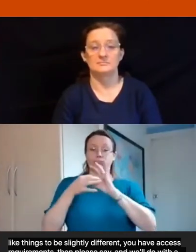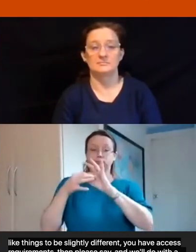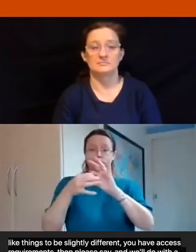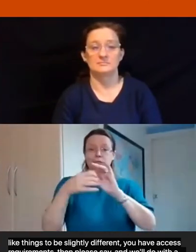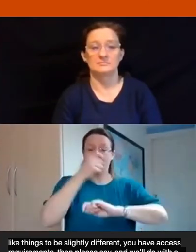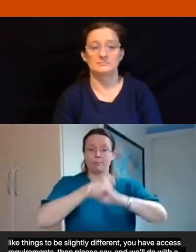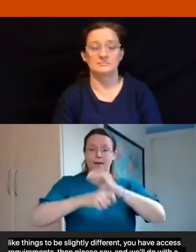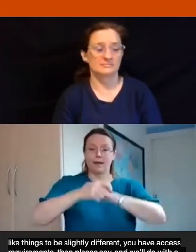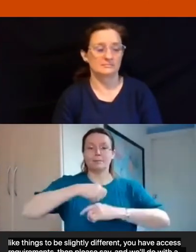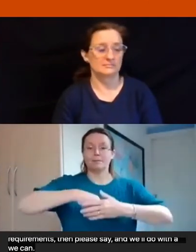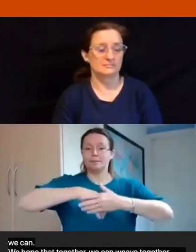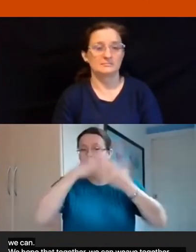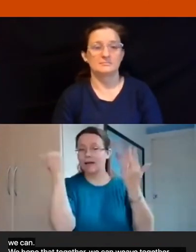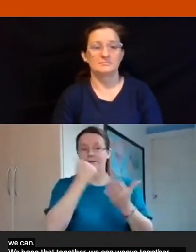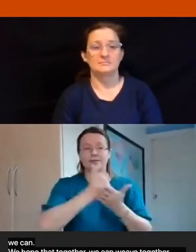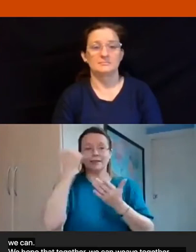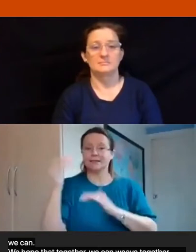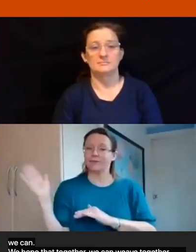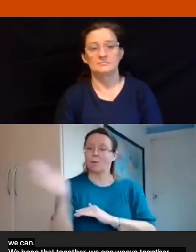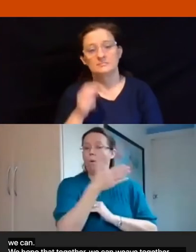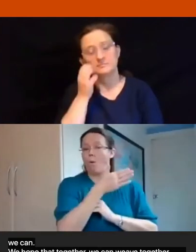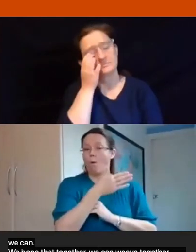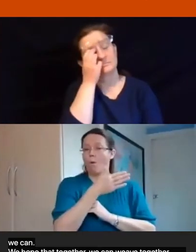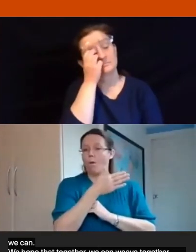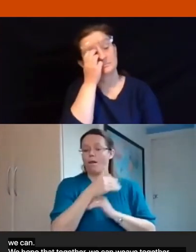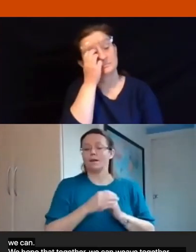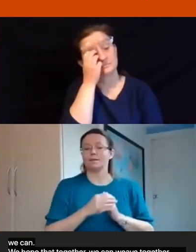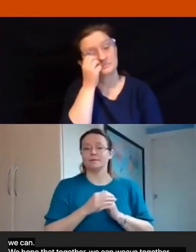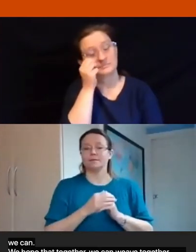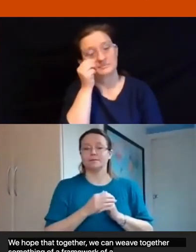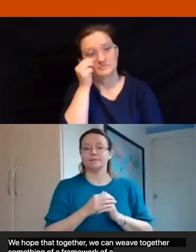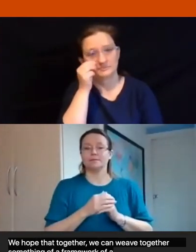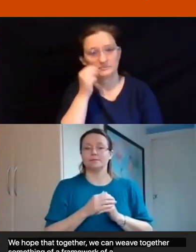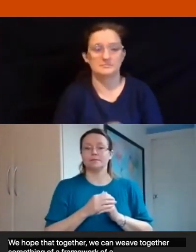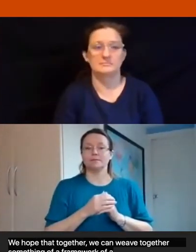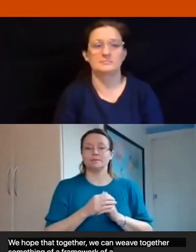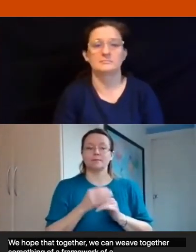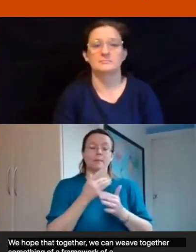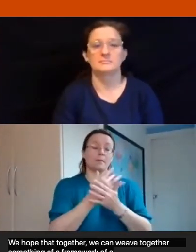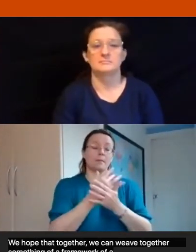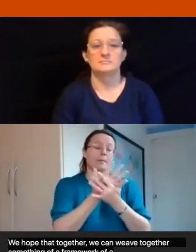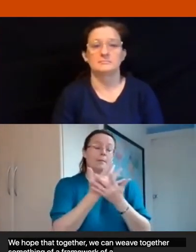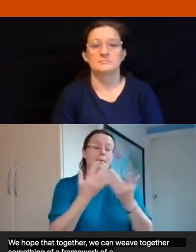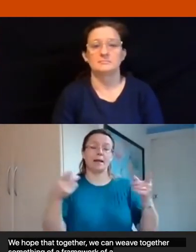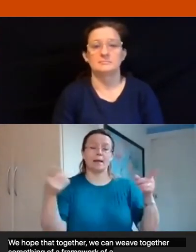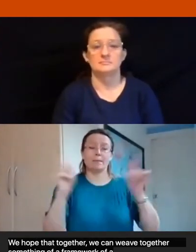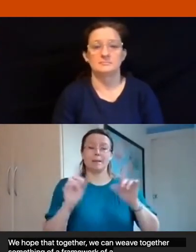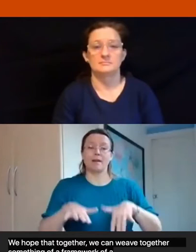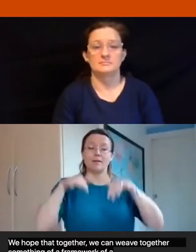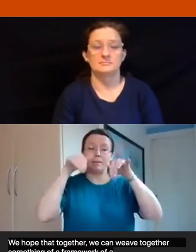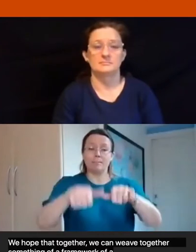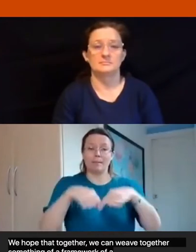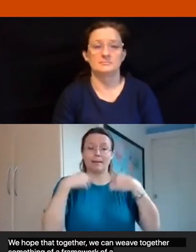that will work for each one of us we have been blessed by many people and we're blessed by many people